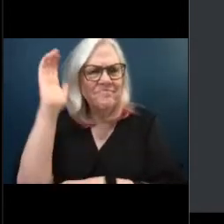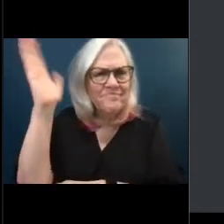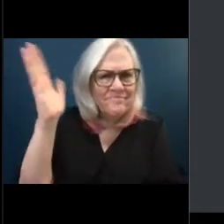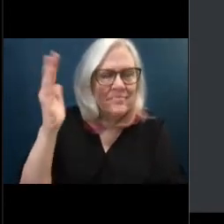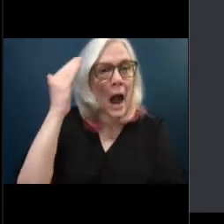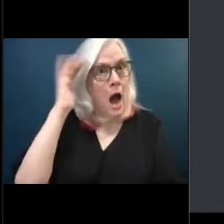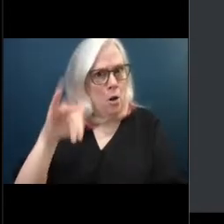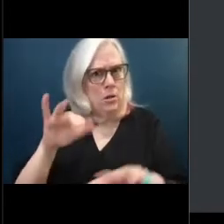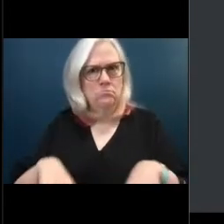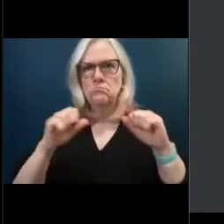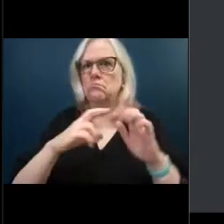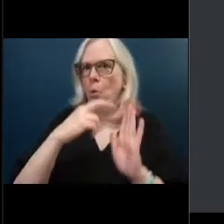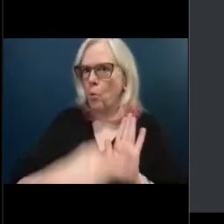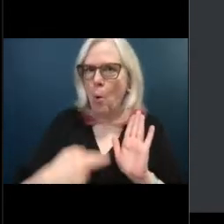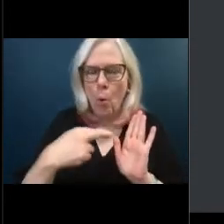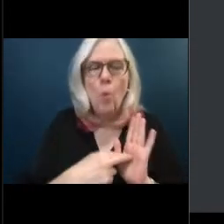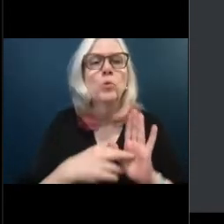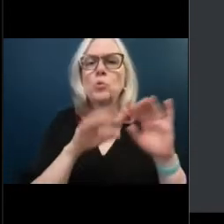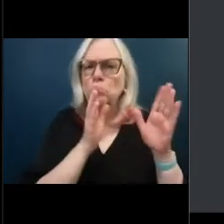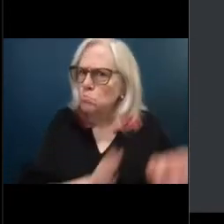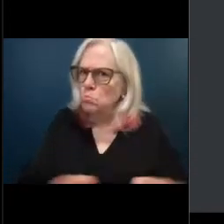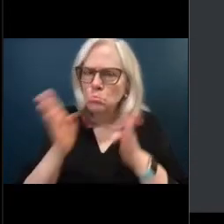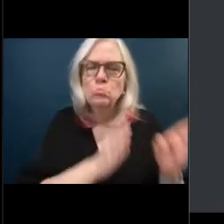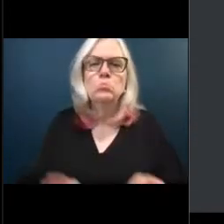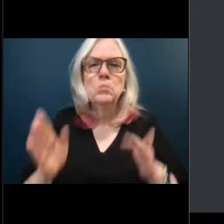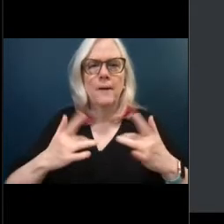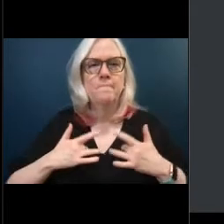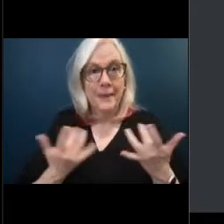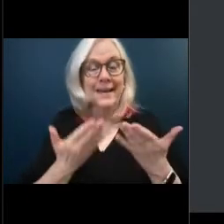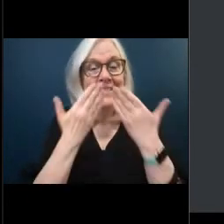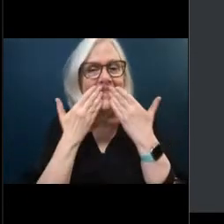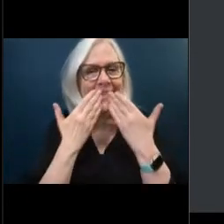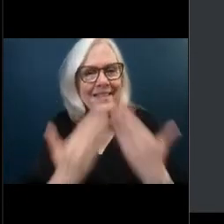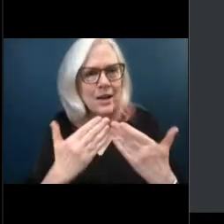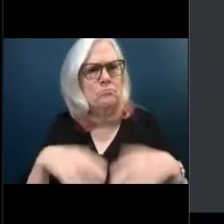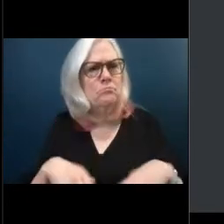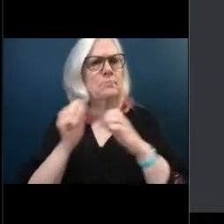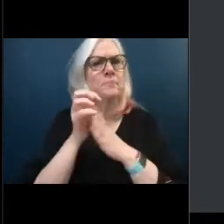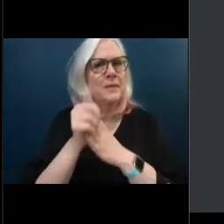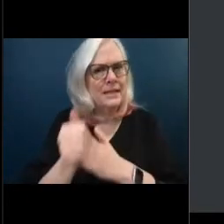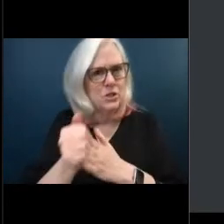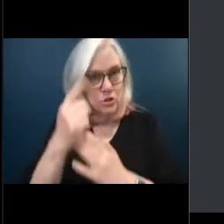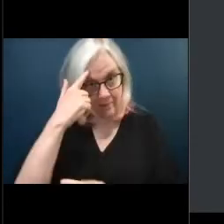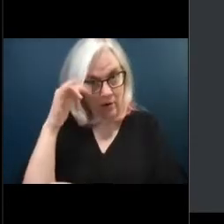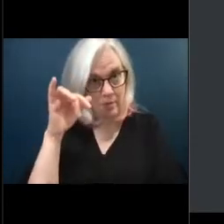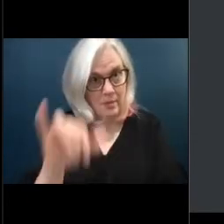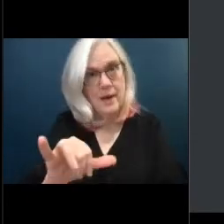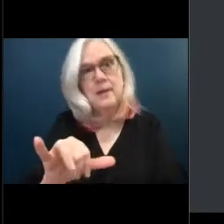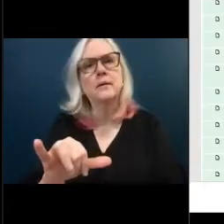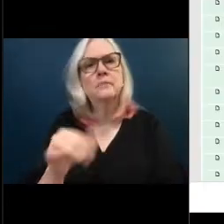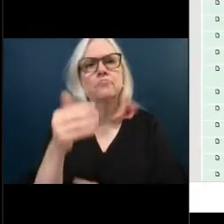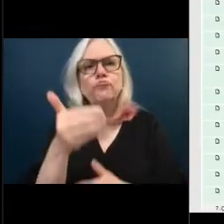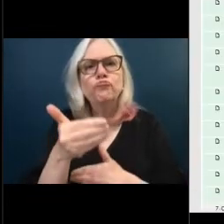And if you've ever organized an event, it's not easy. So thank you for taking leadership on that. Moving on to our next proclamation for